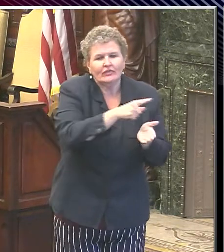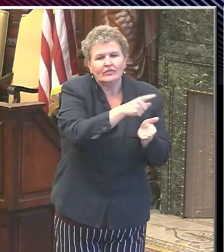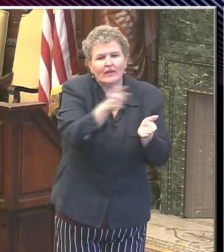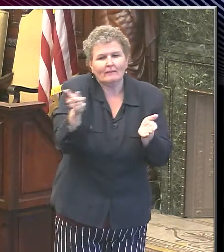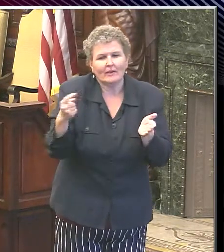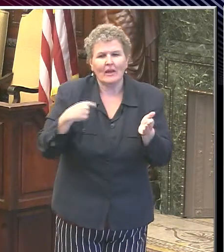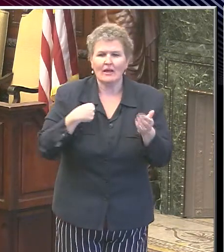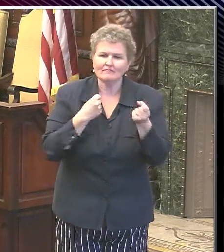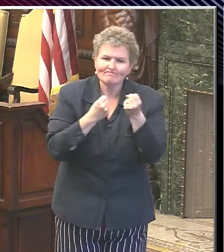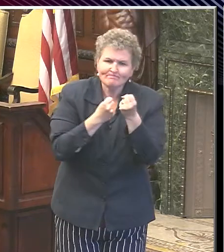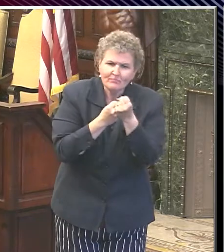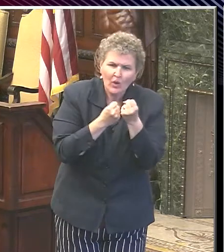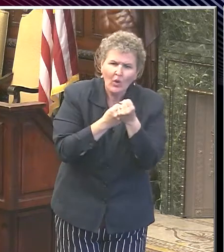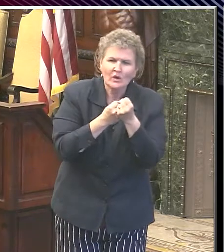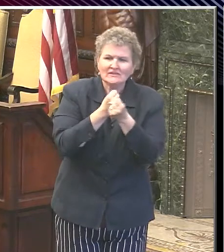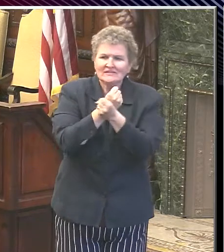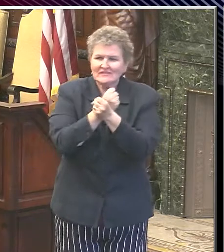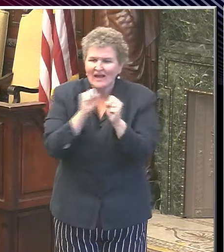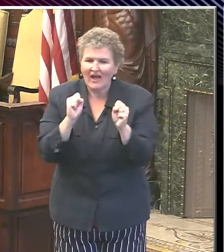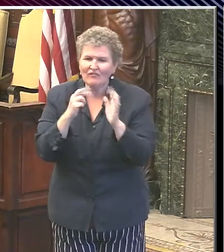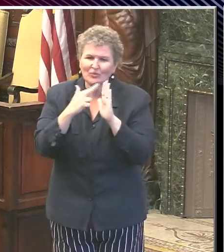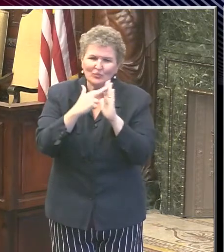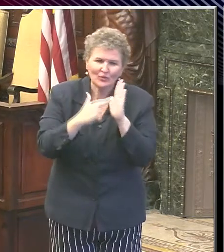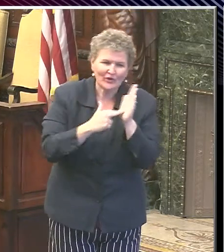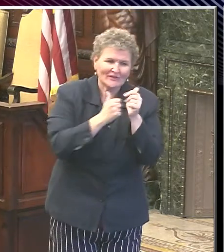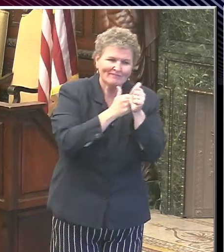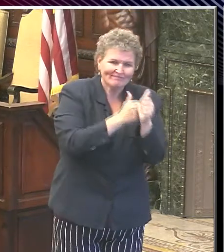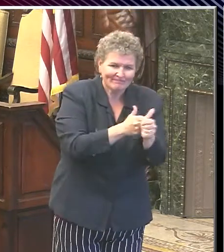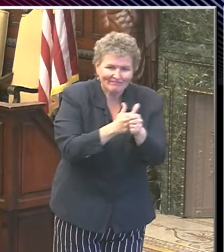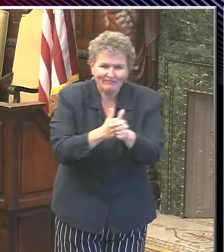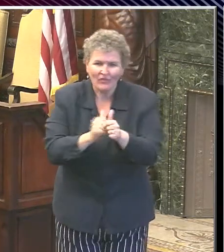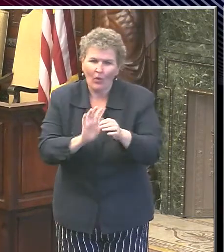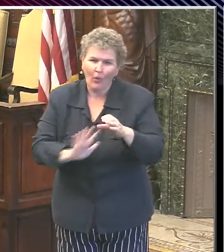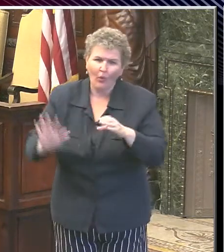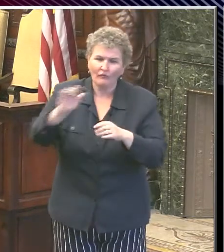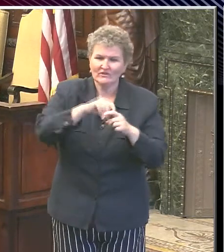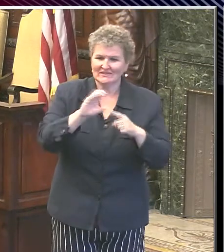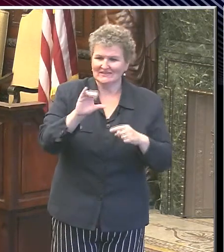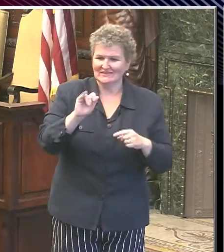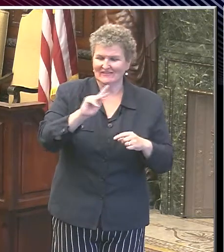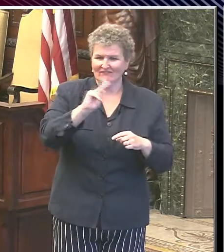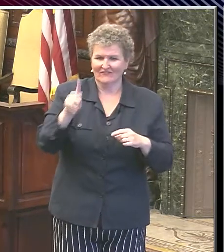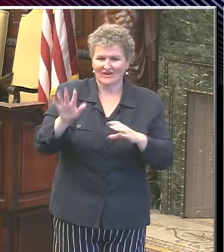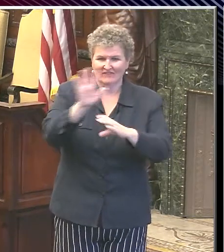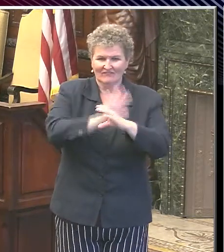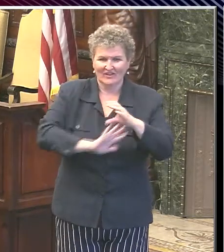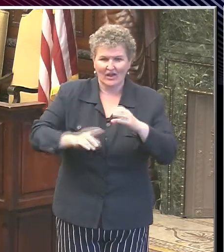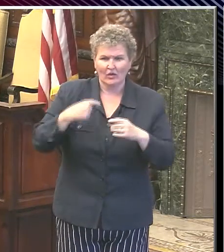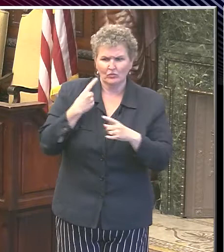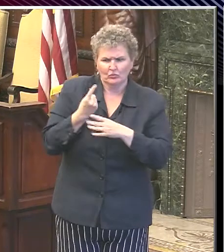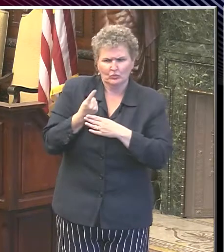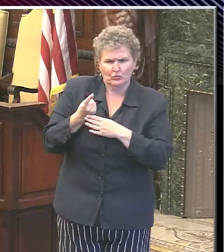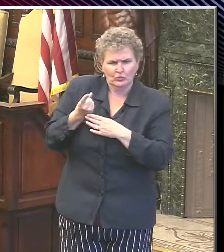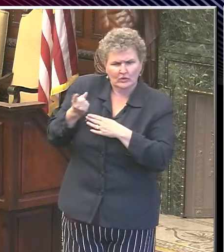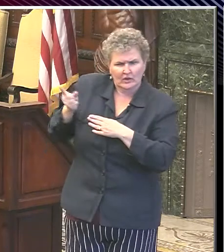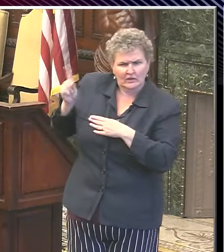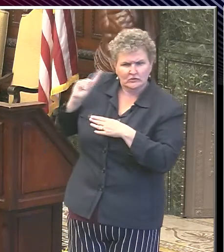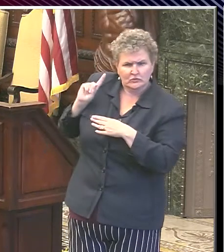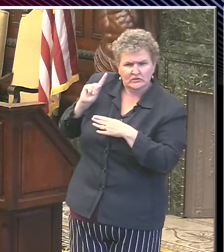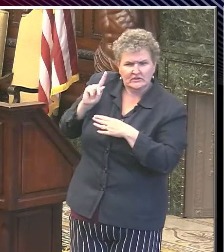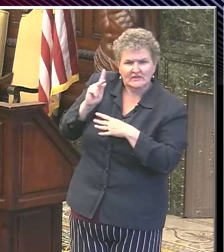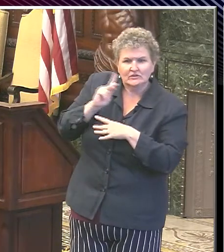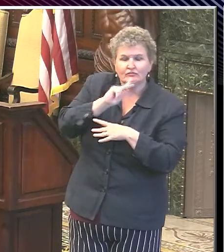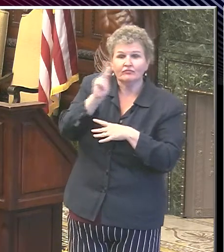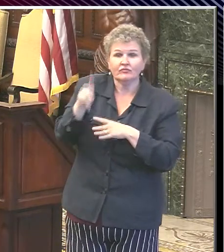our safety standards. Citywide, we have set up a number of weeks ago a process where the Medical Reserve Corps